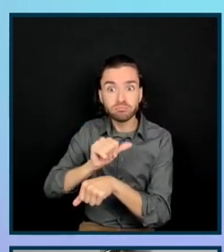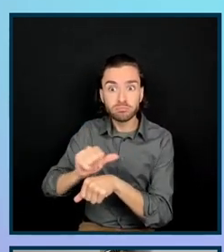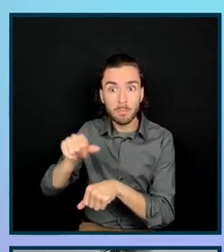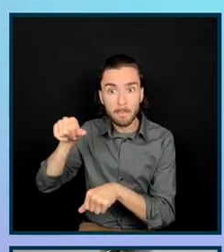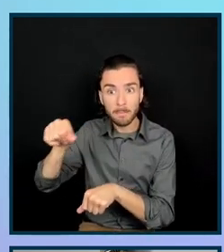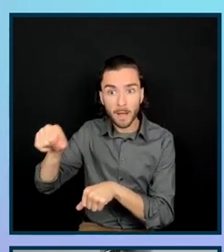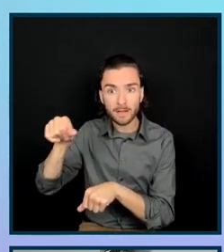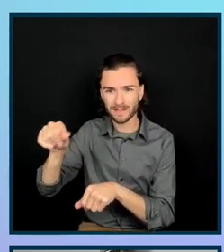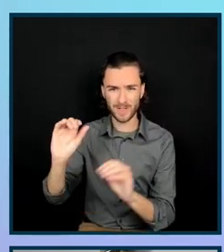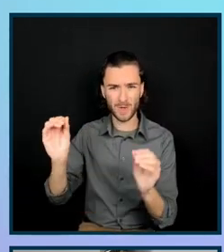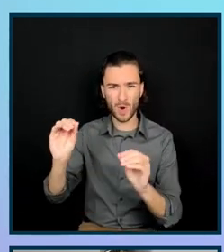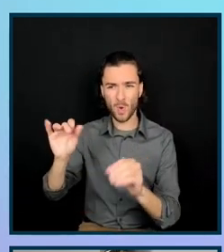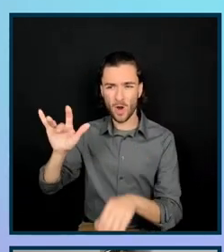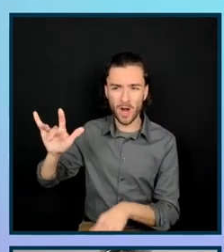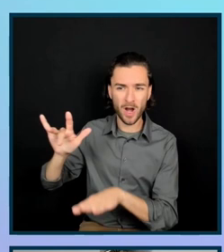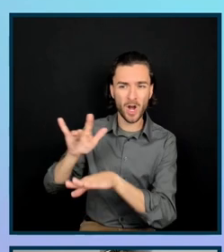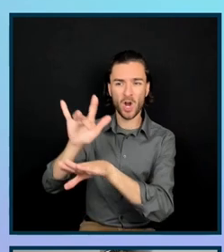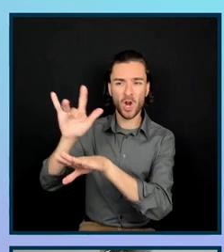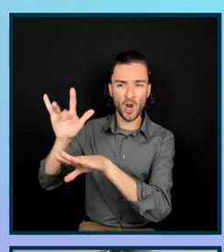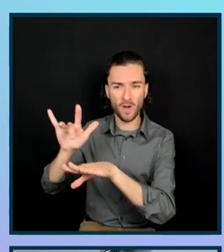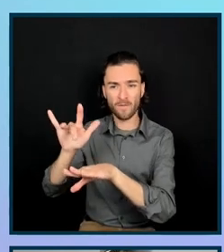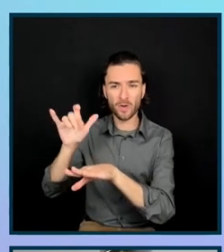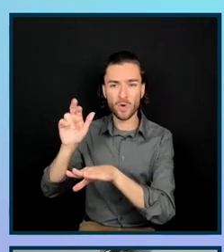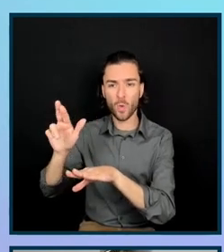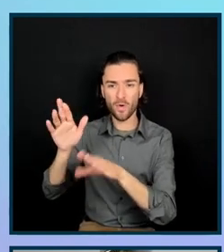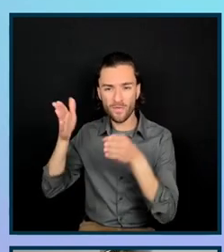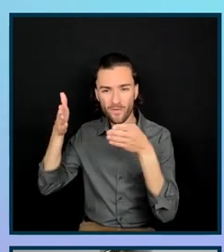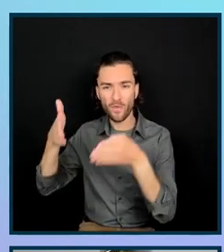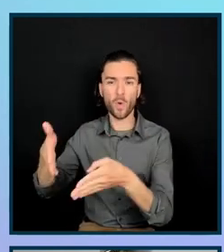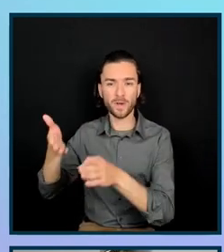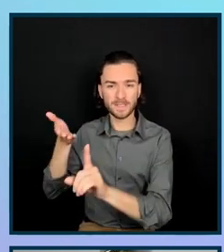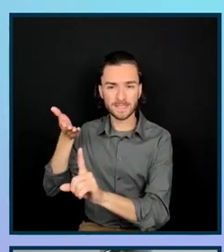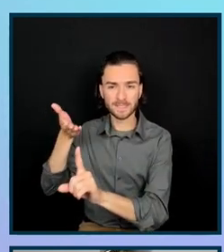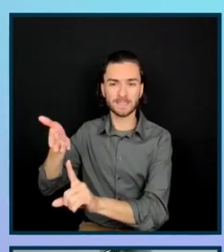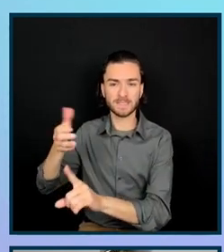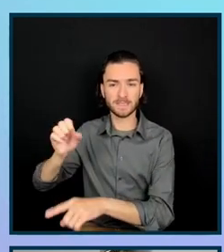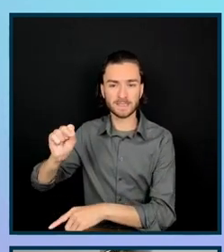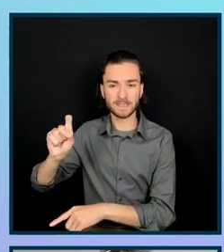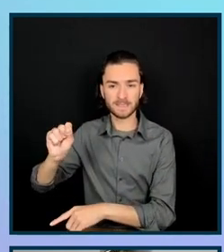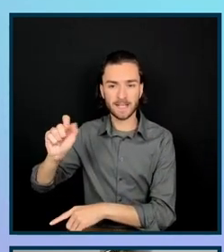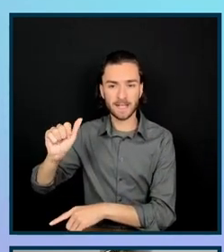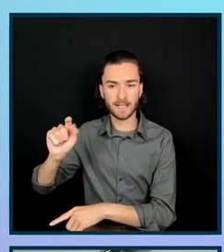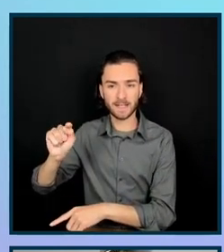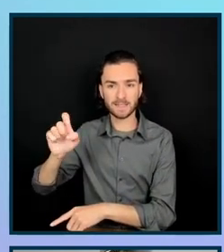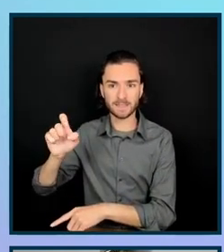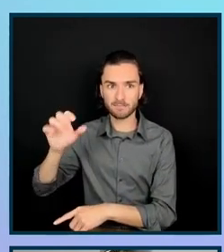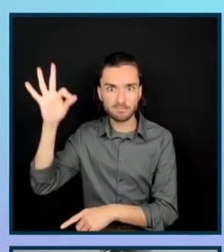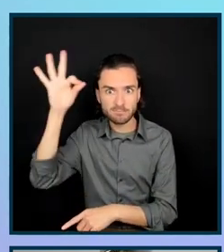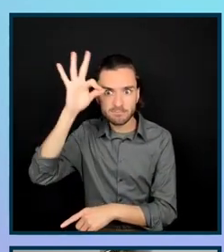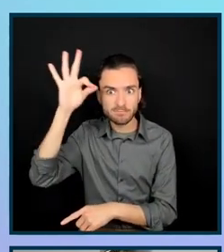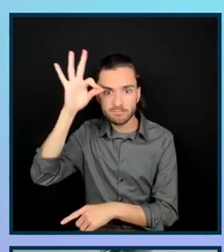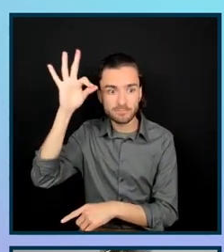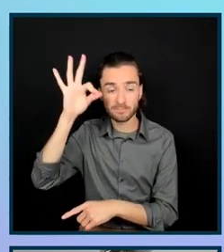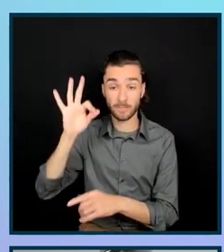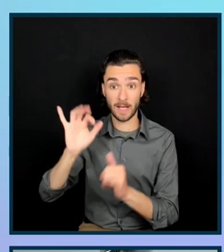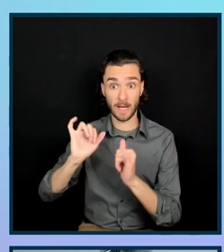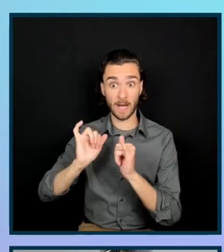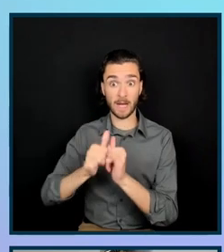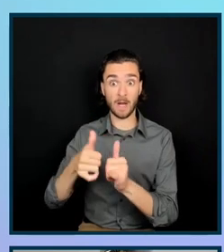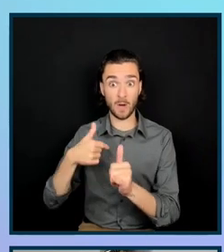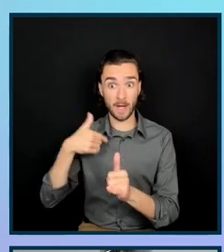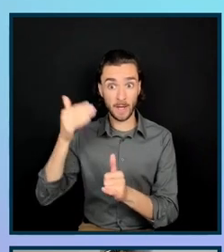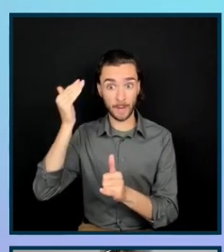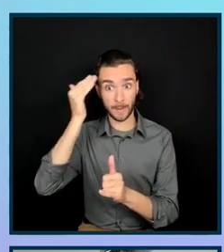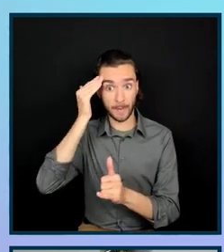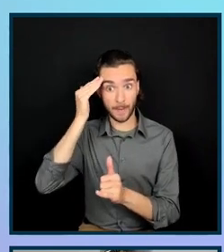focus state to indicate that this is clickable. The only way you were even indicated that you were about to